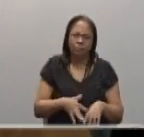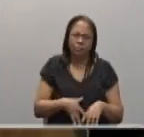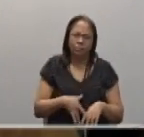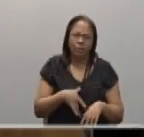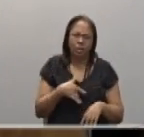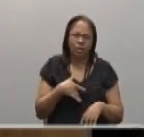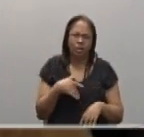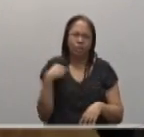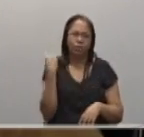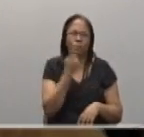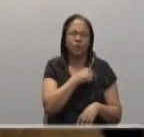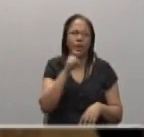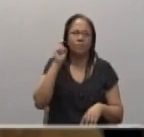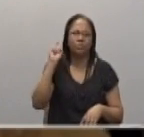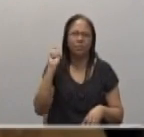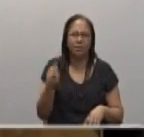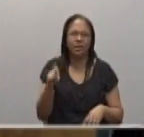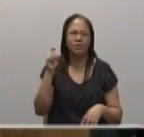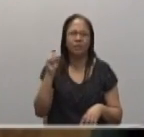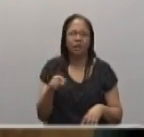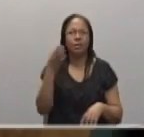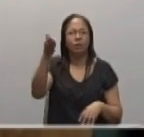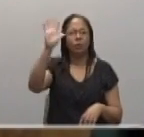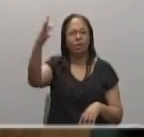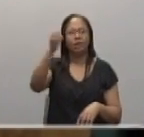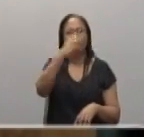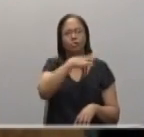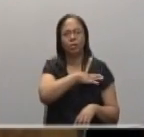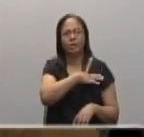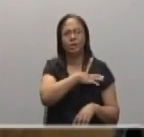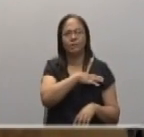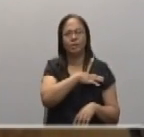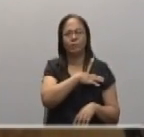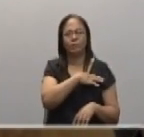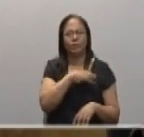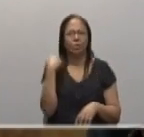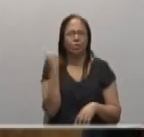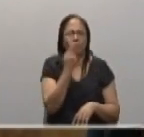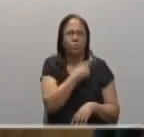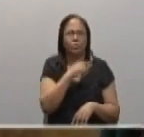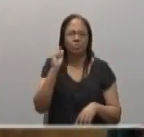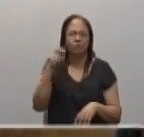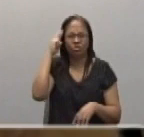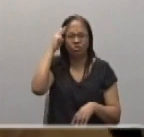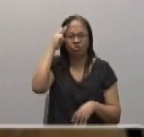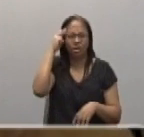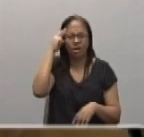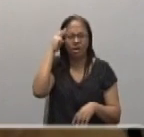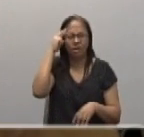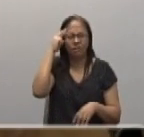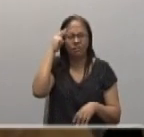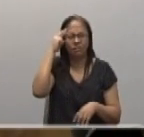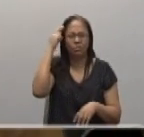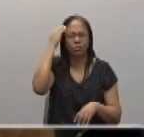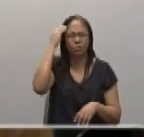to receive the grace of God. And to be aware that really, without him,